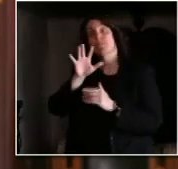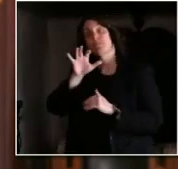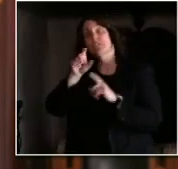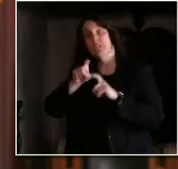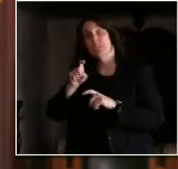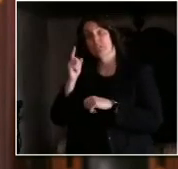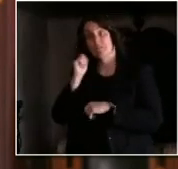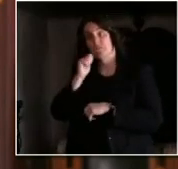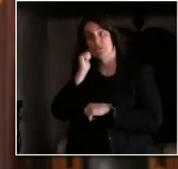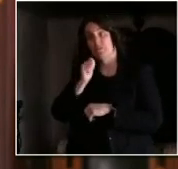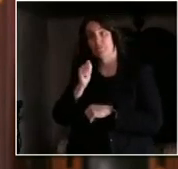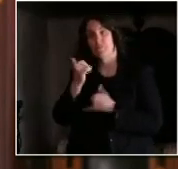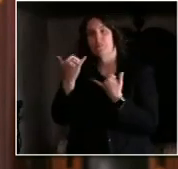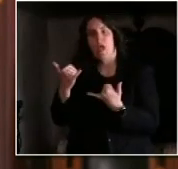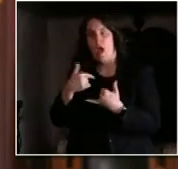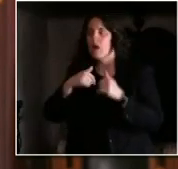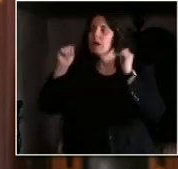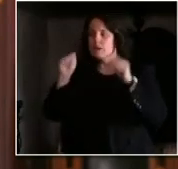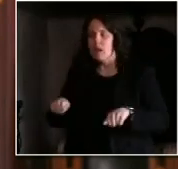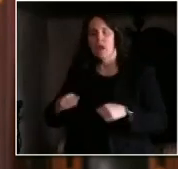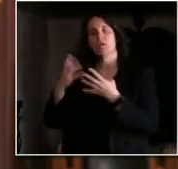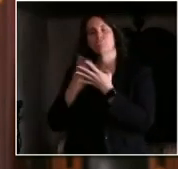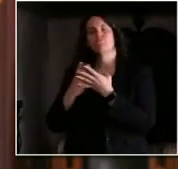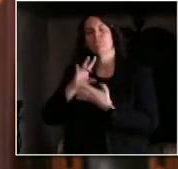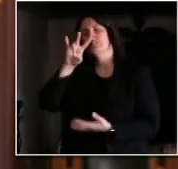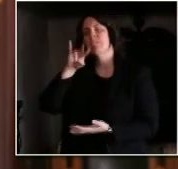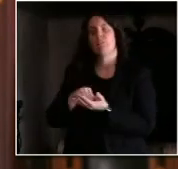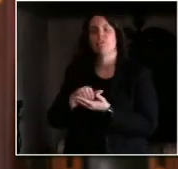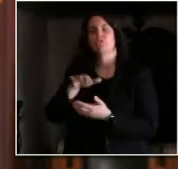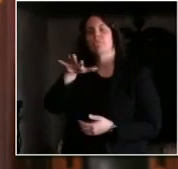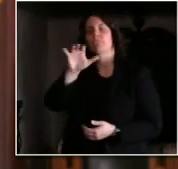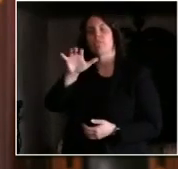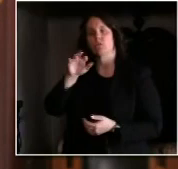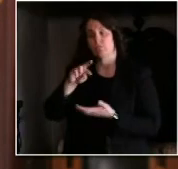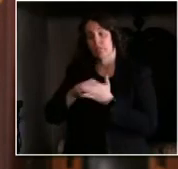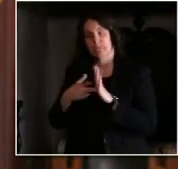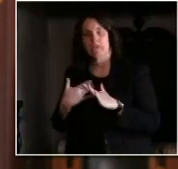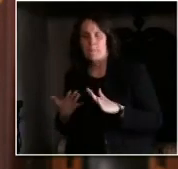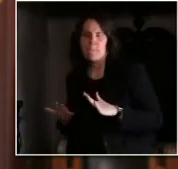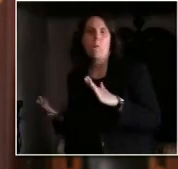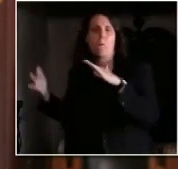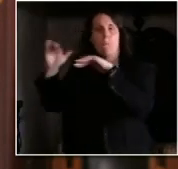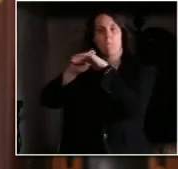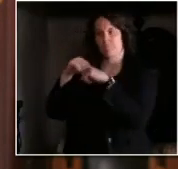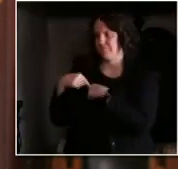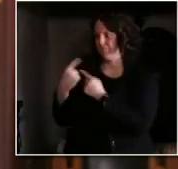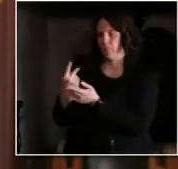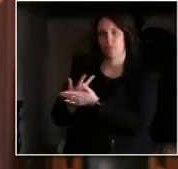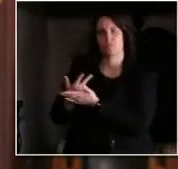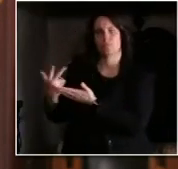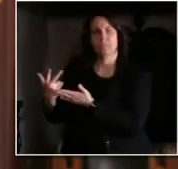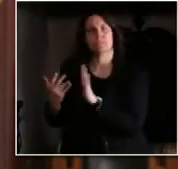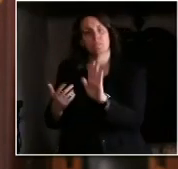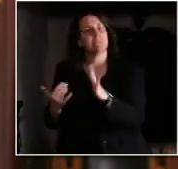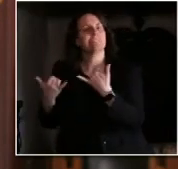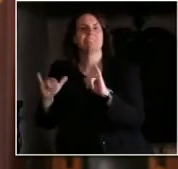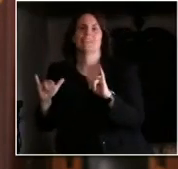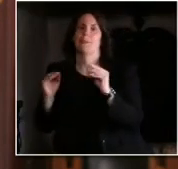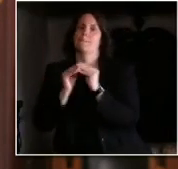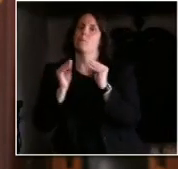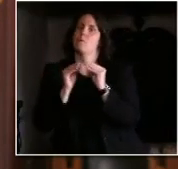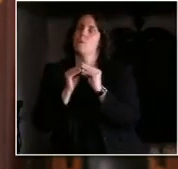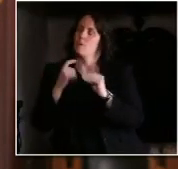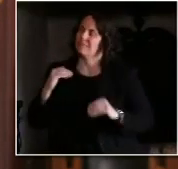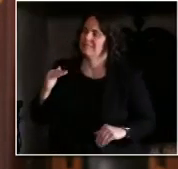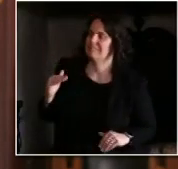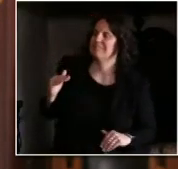yesterday's was about 7800 and we will need to continue to scale that much further I think there are a